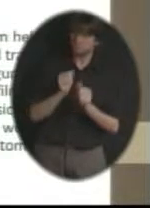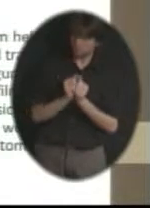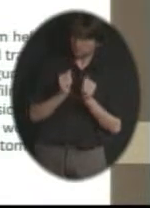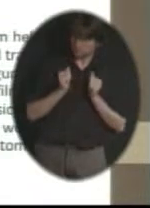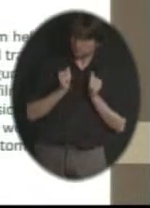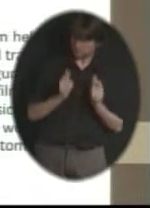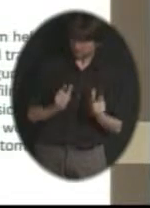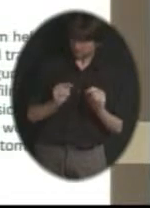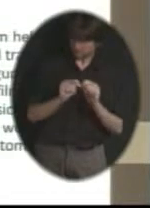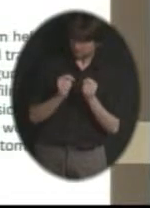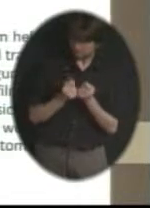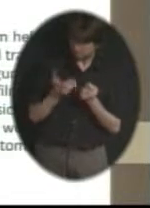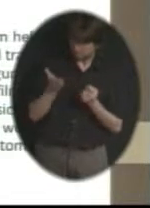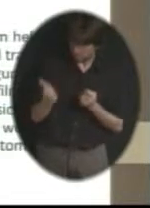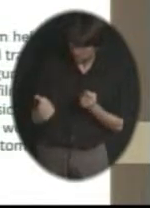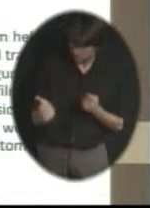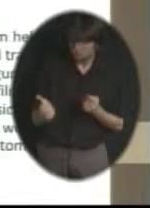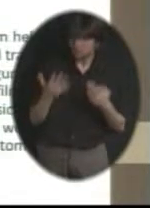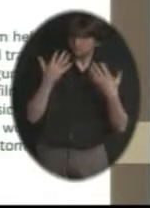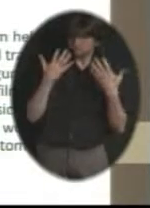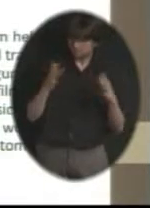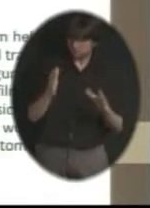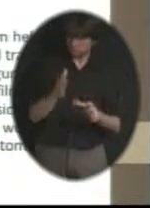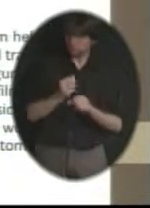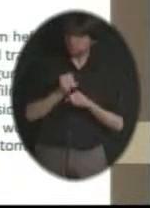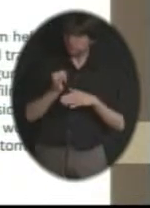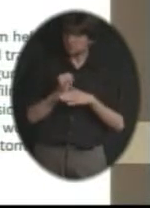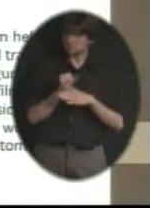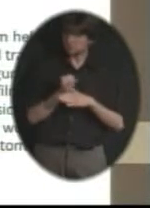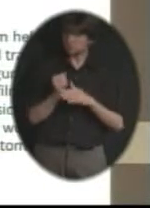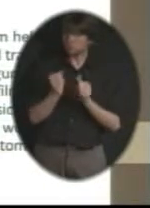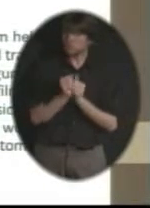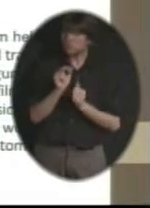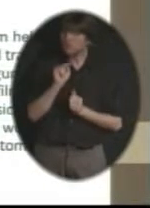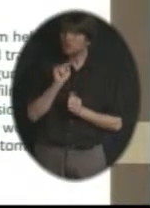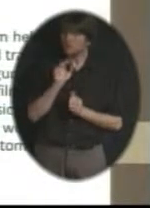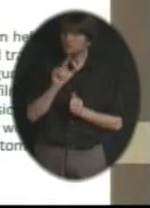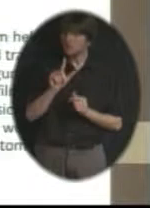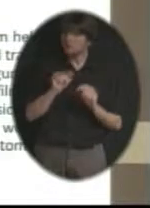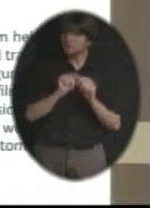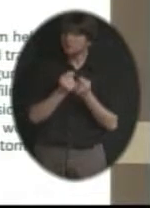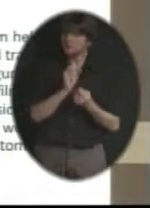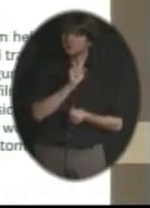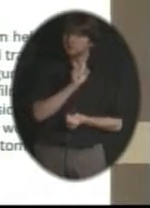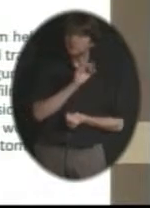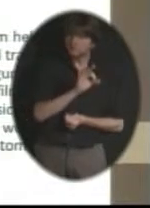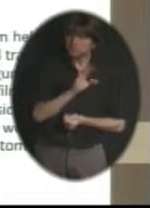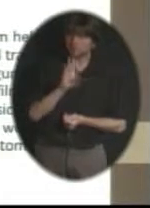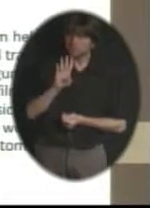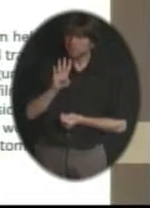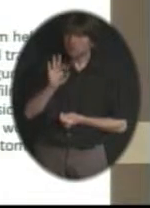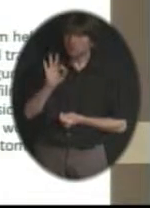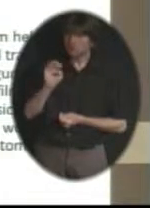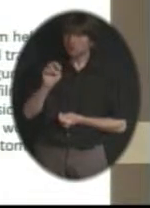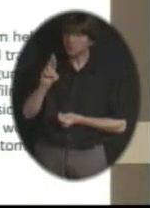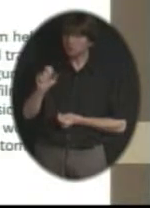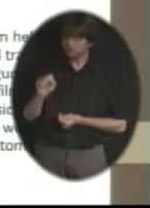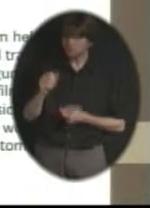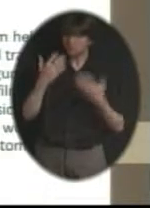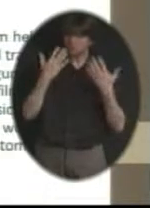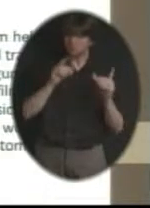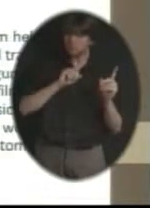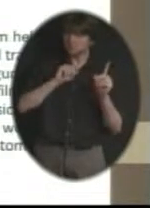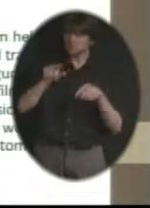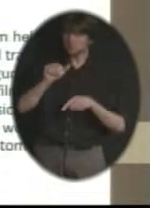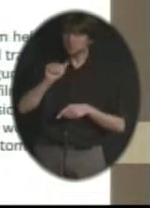ended up getting an internship with San Francisco 49ers, and then went on to grad school to get his master's at Auburn where